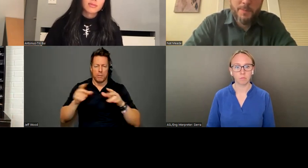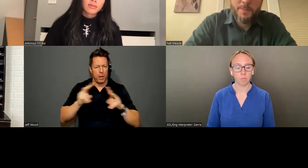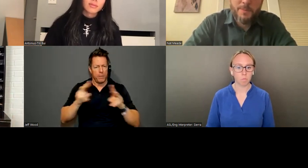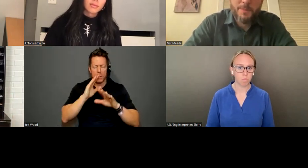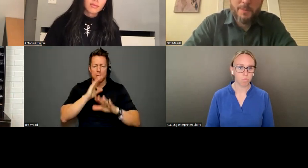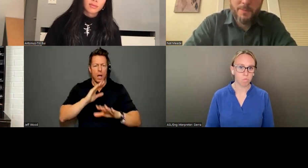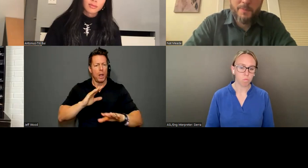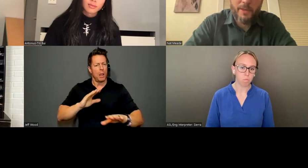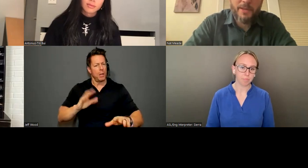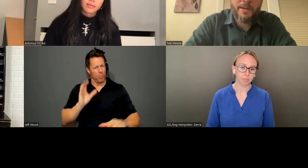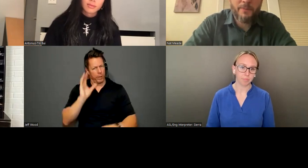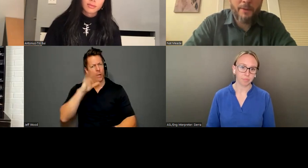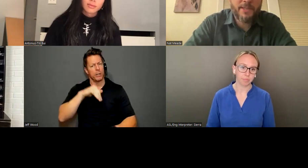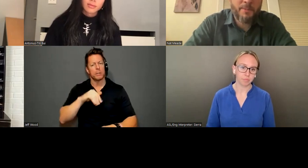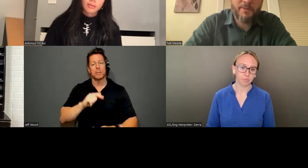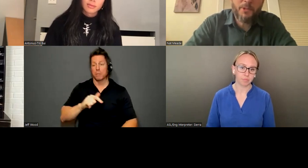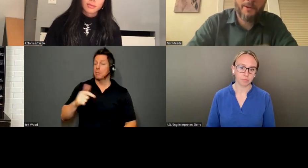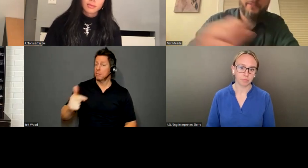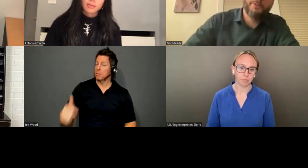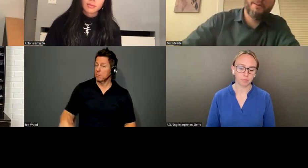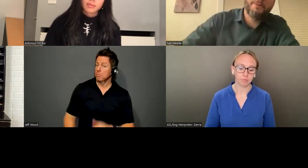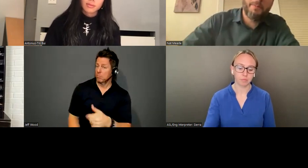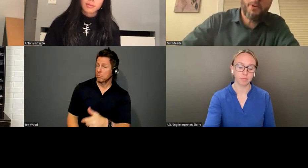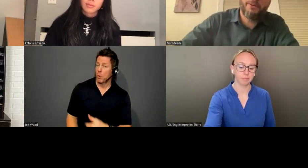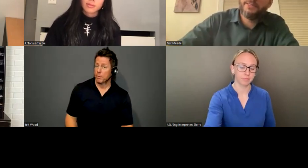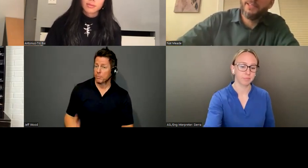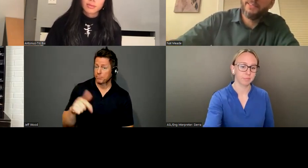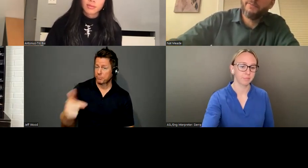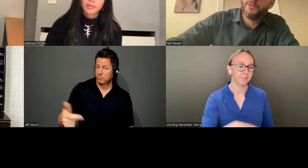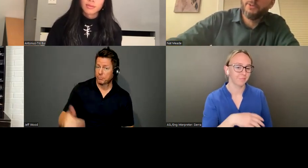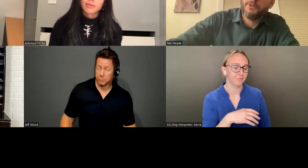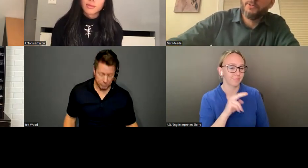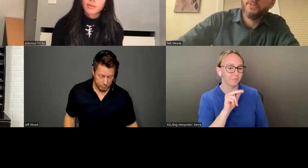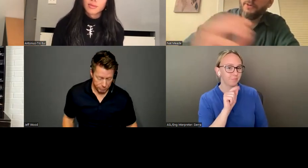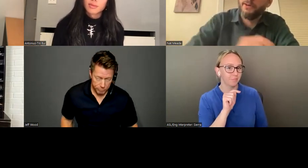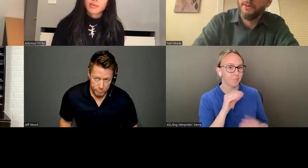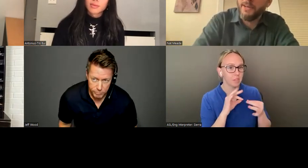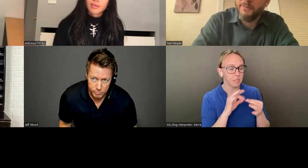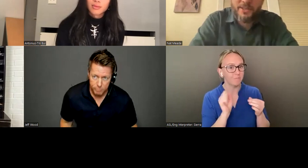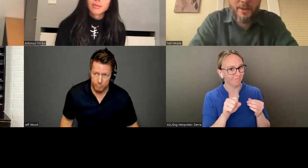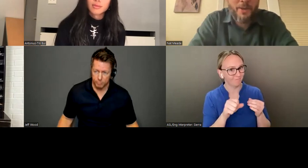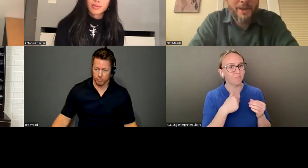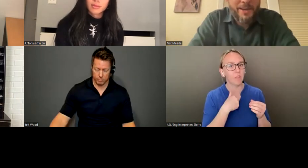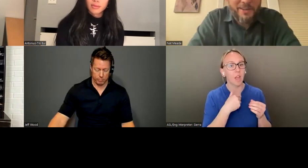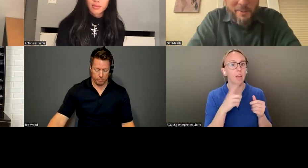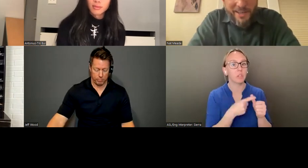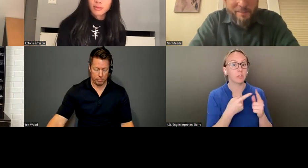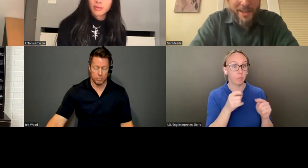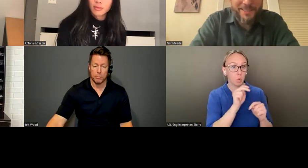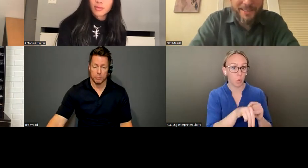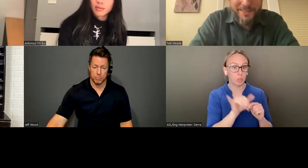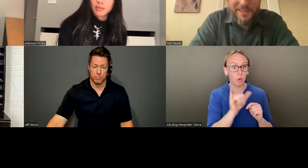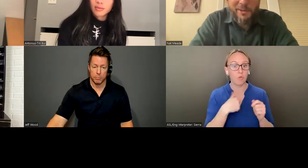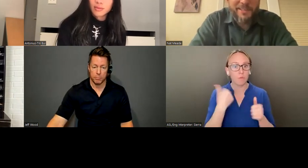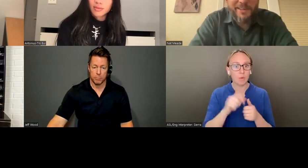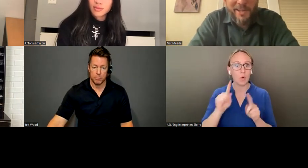It was weird. Yeah. I was coming from New York, too. And I remember going to, like, the first grocery store or coffee shop. And nobody had a